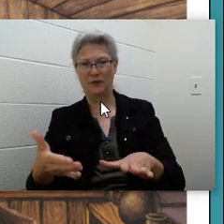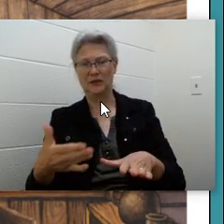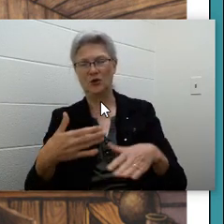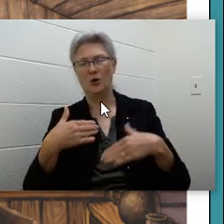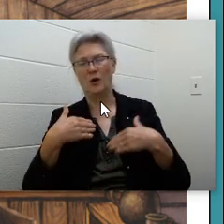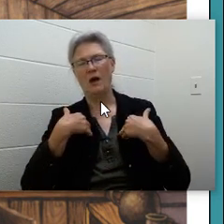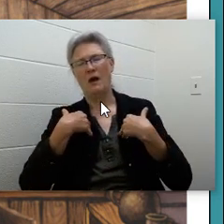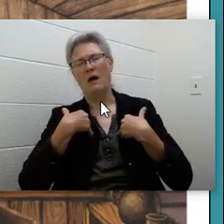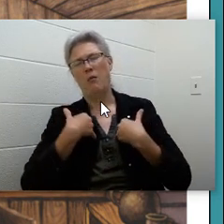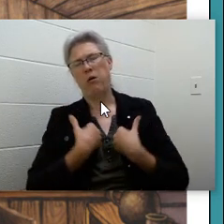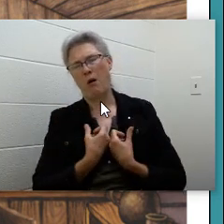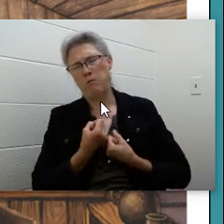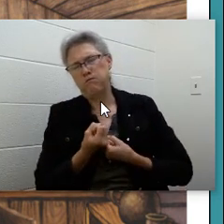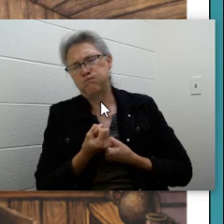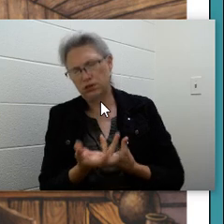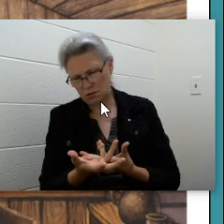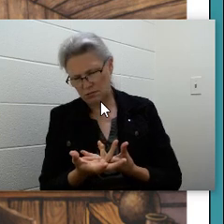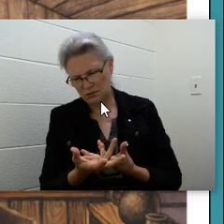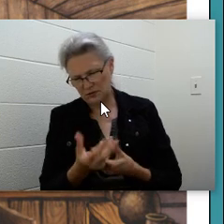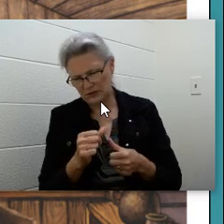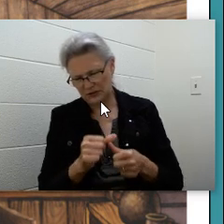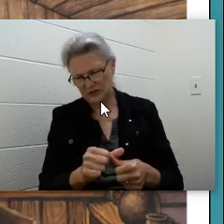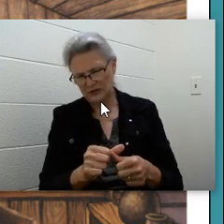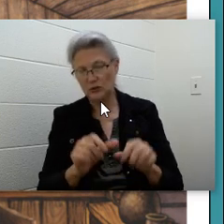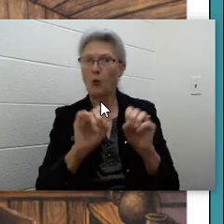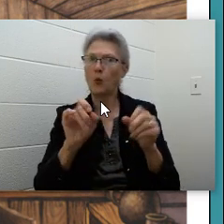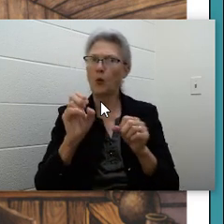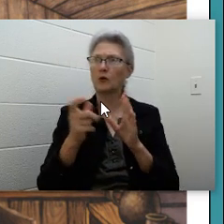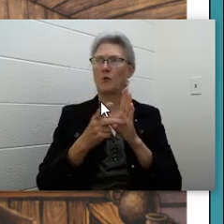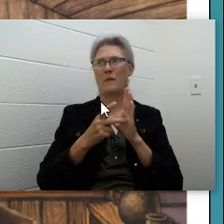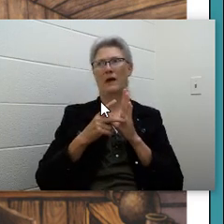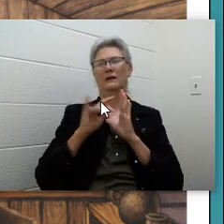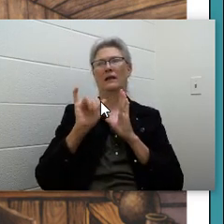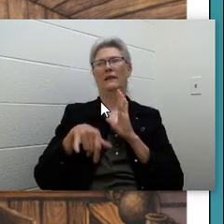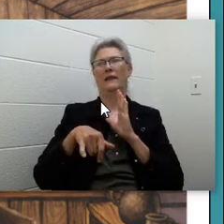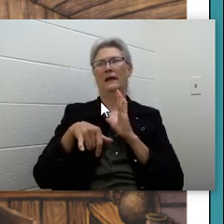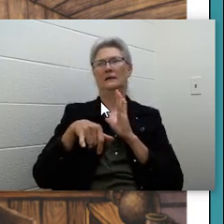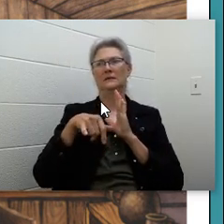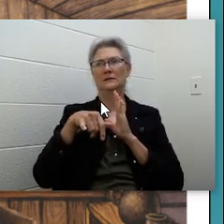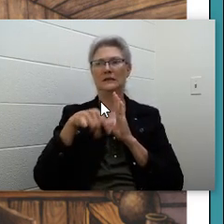tired to go on. No one wanted to go back to those times.